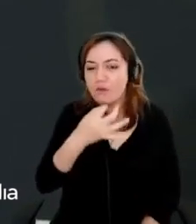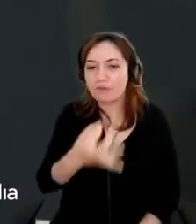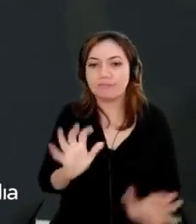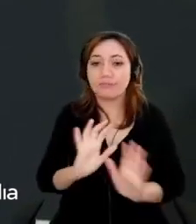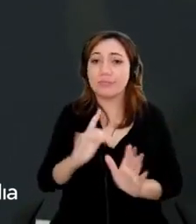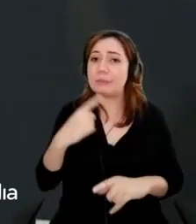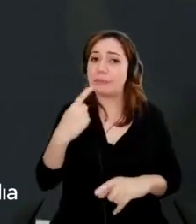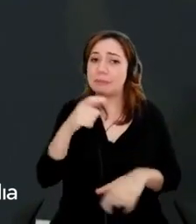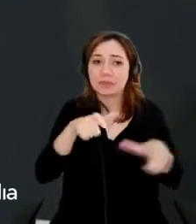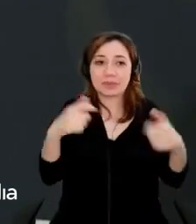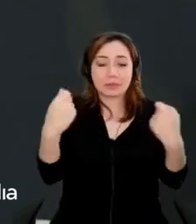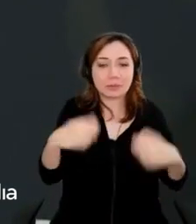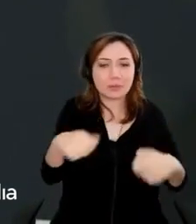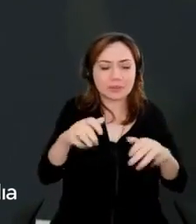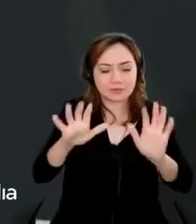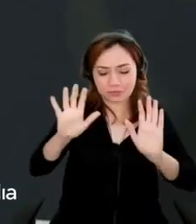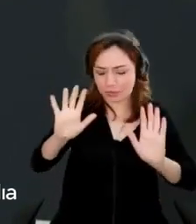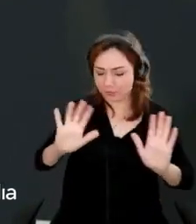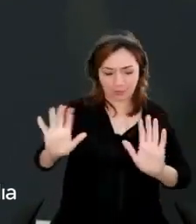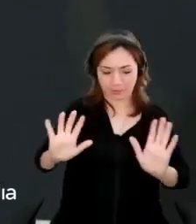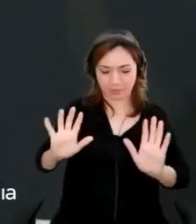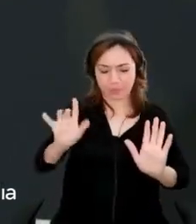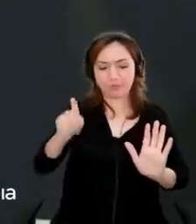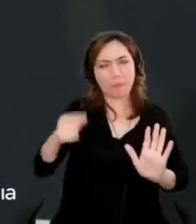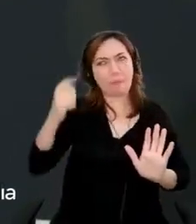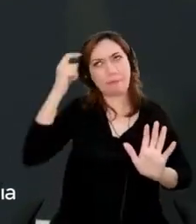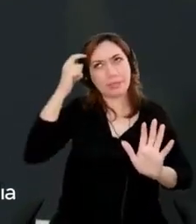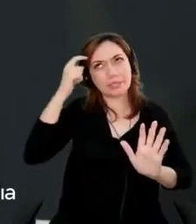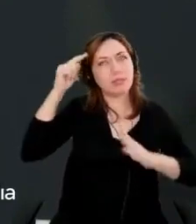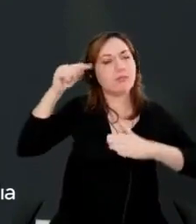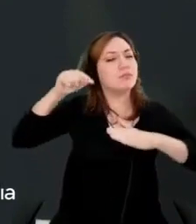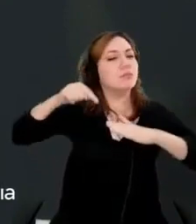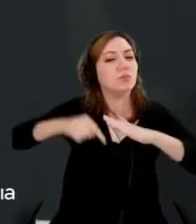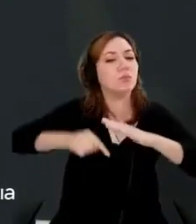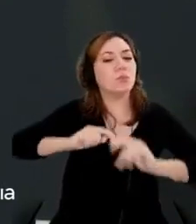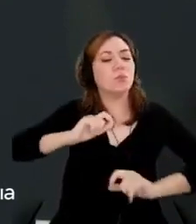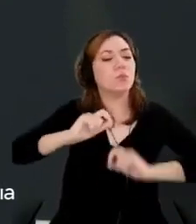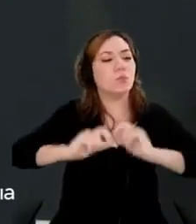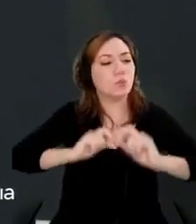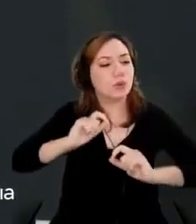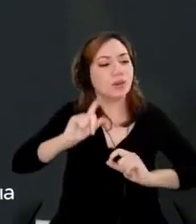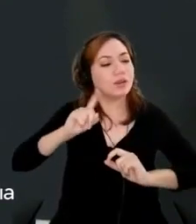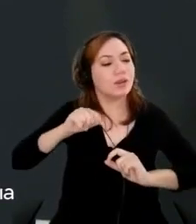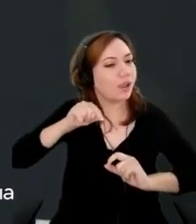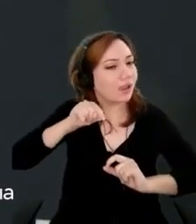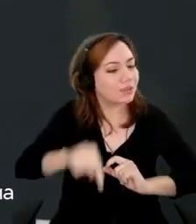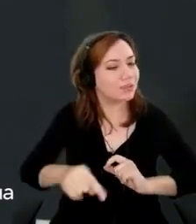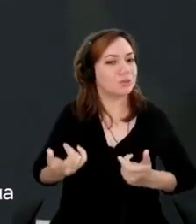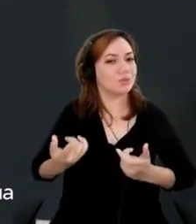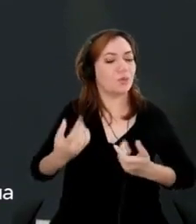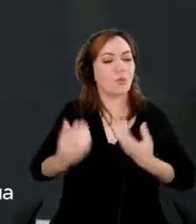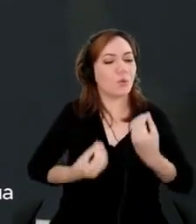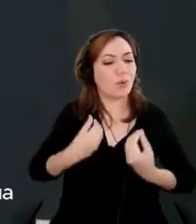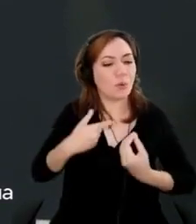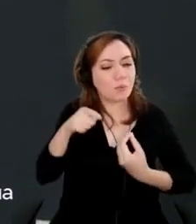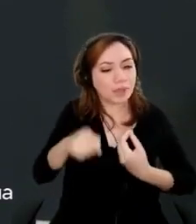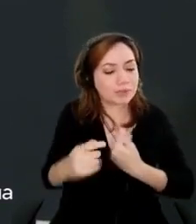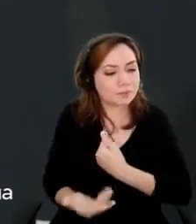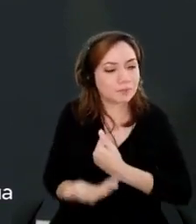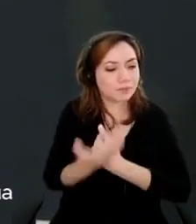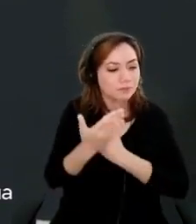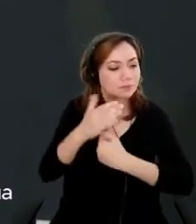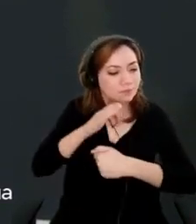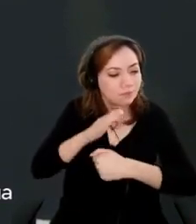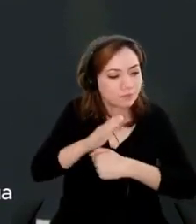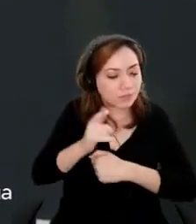how can, you know, what's the, think a little bit more deeply. Like what's the, how is it, how can it help in a more complex way rather than just,